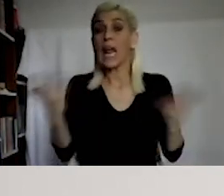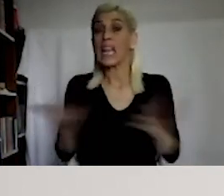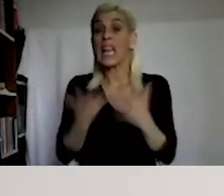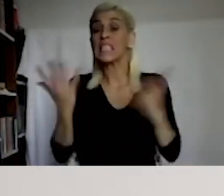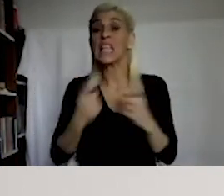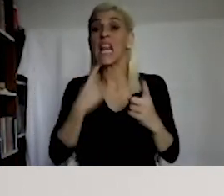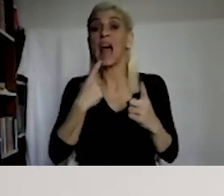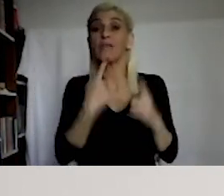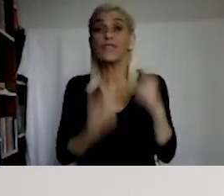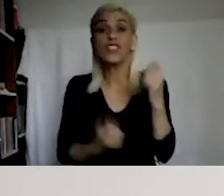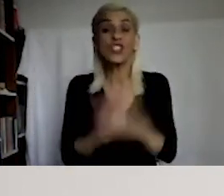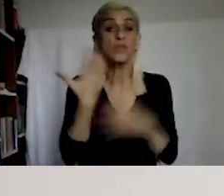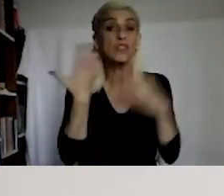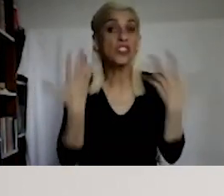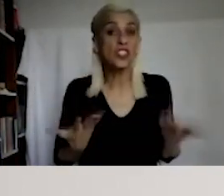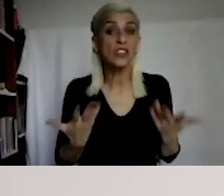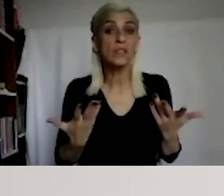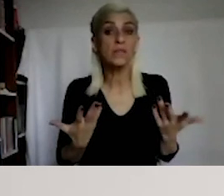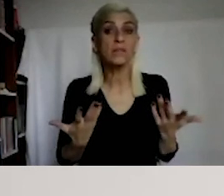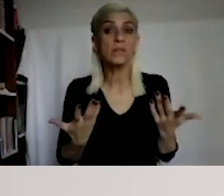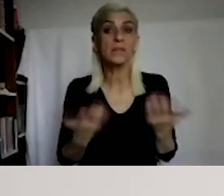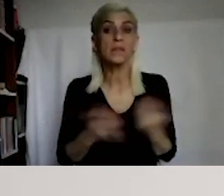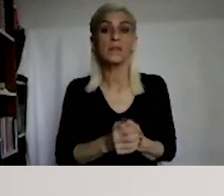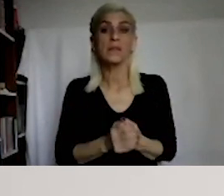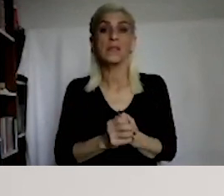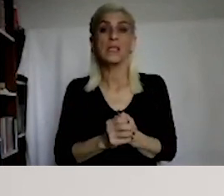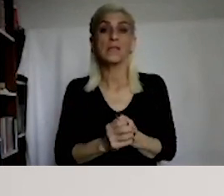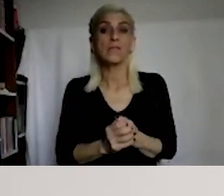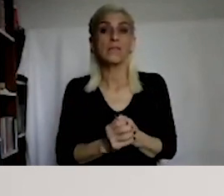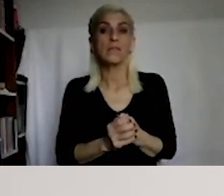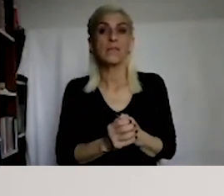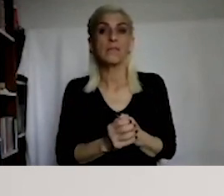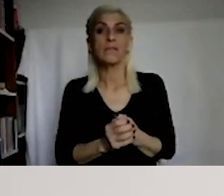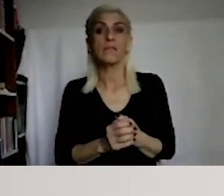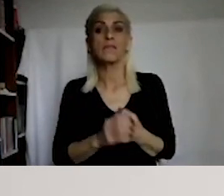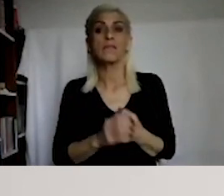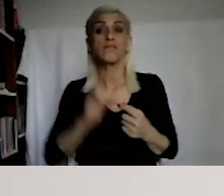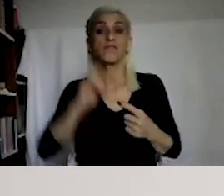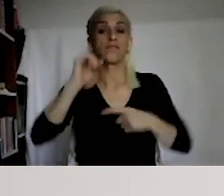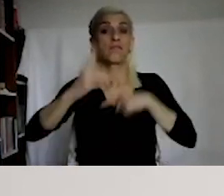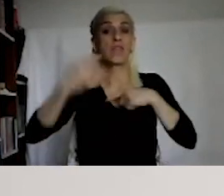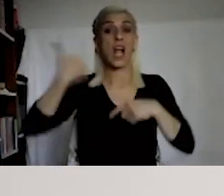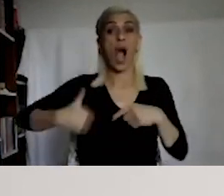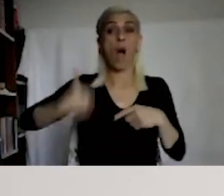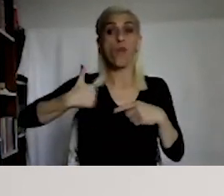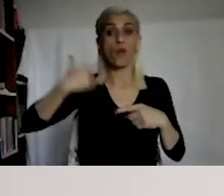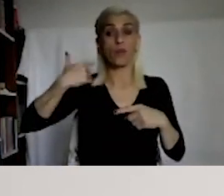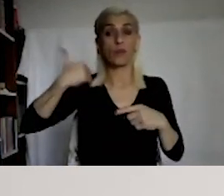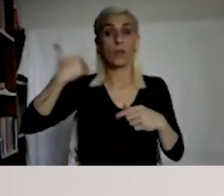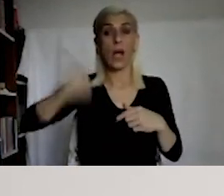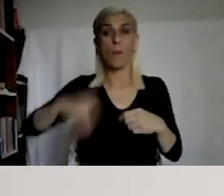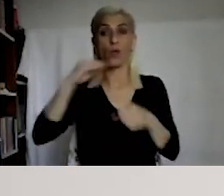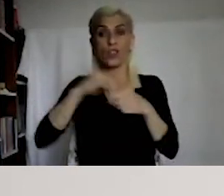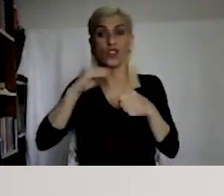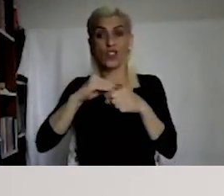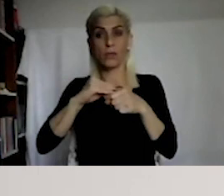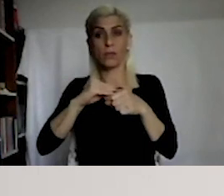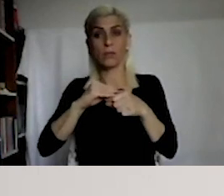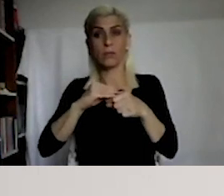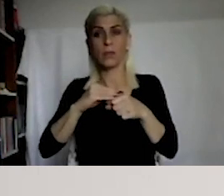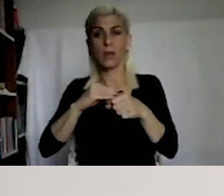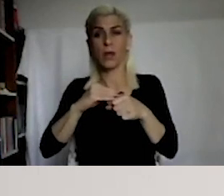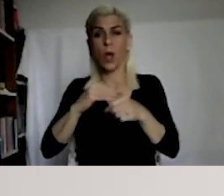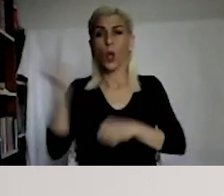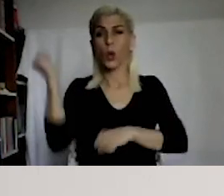of the utterance? And what is the incentive? Is there any threat like incitement